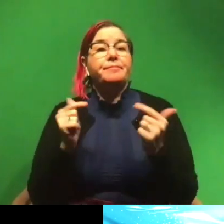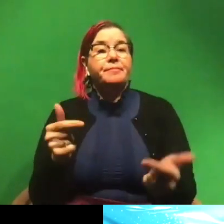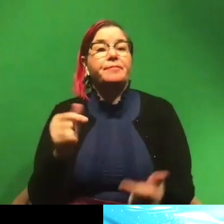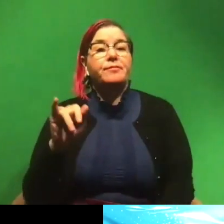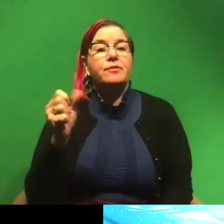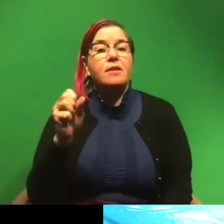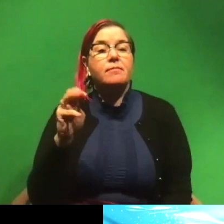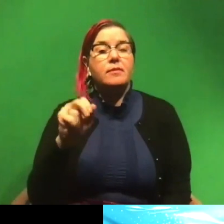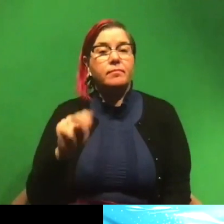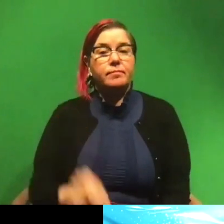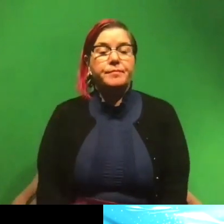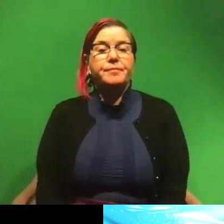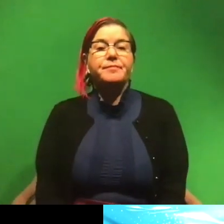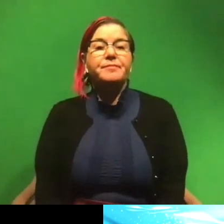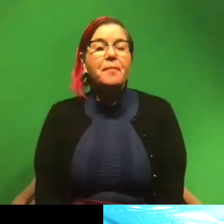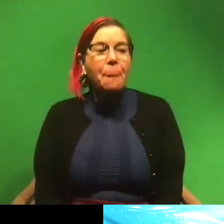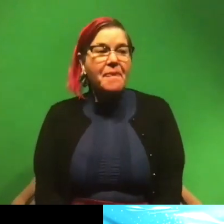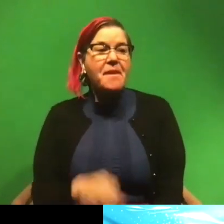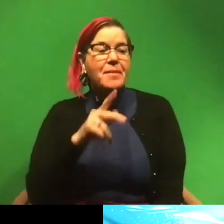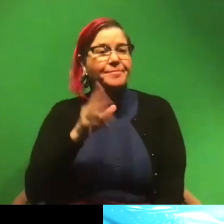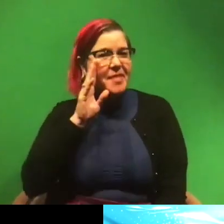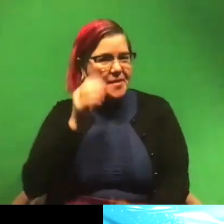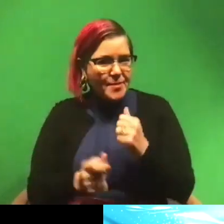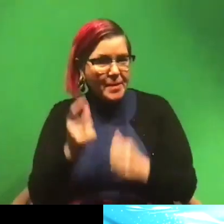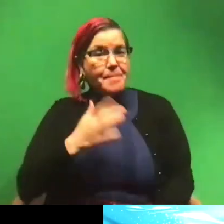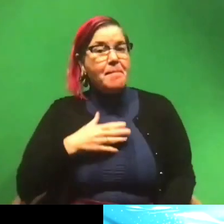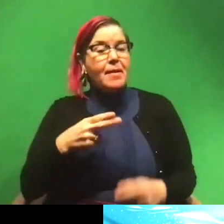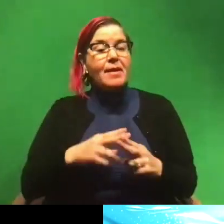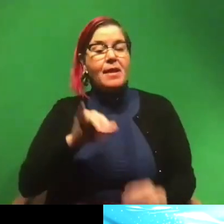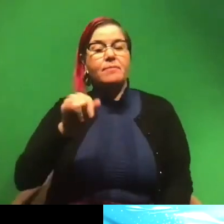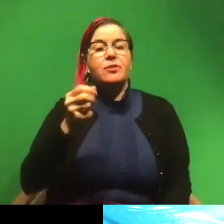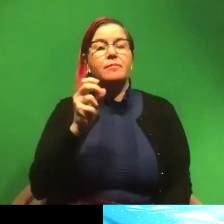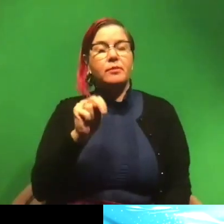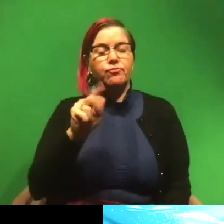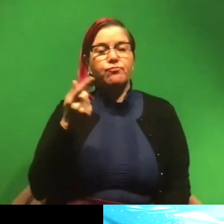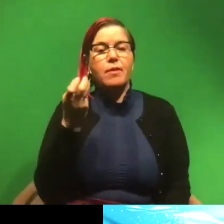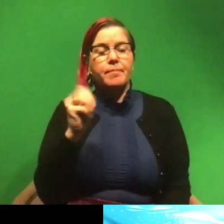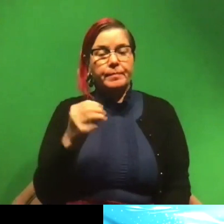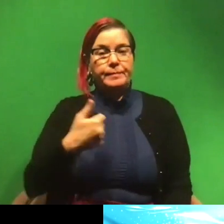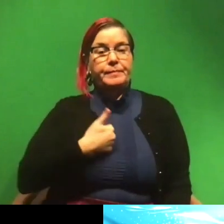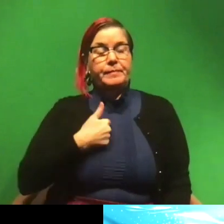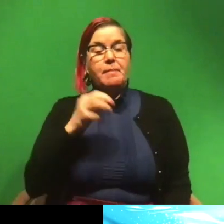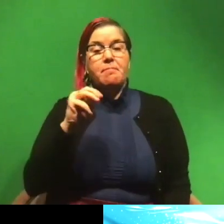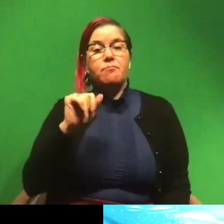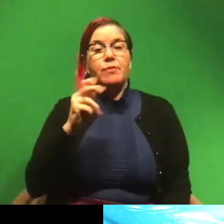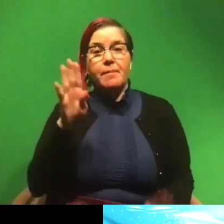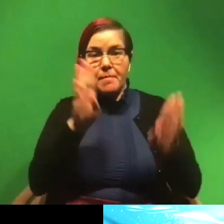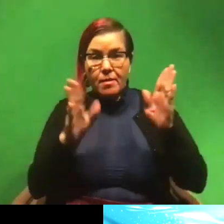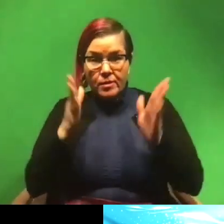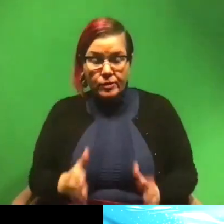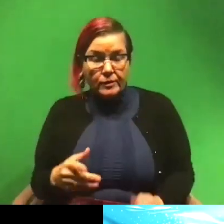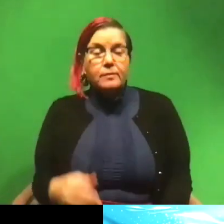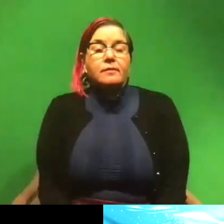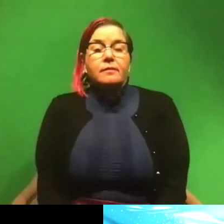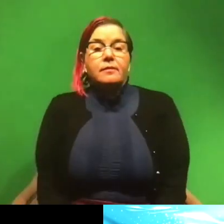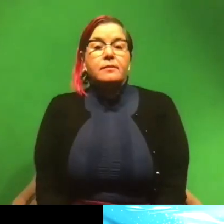to Jasmine. Okay. Hi, everyone. My name is Jasmine Graham. I'm a marine biologist and my